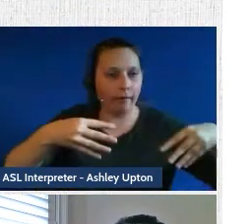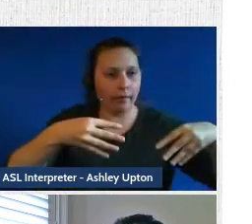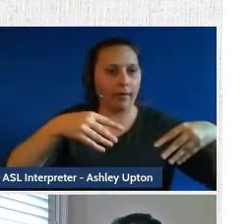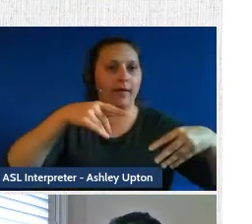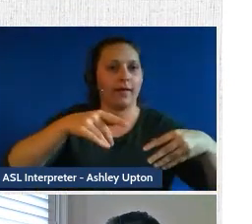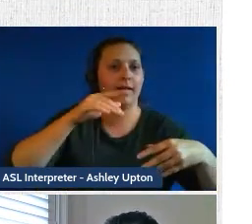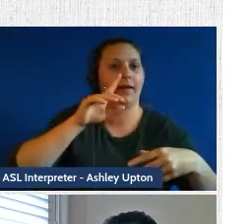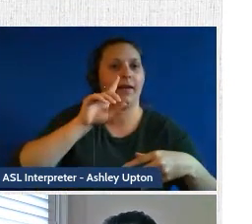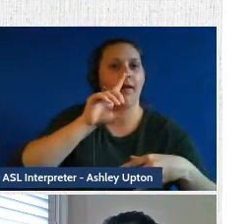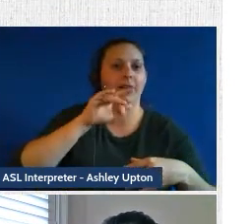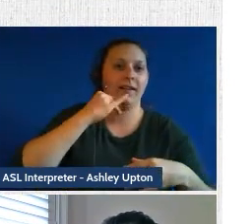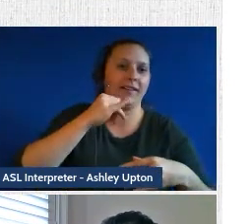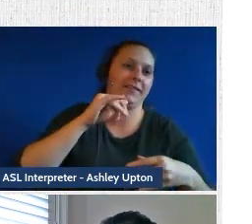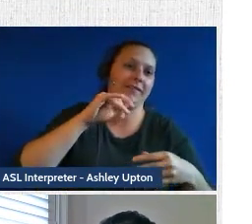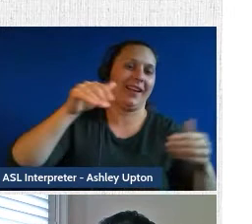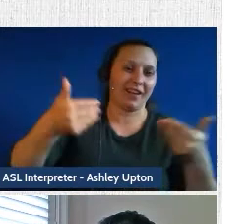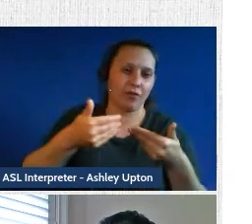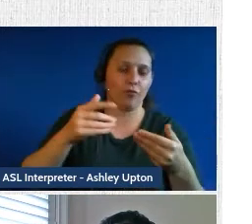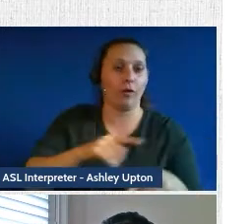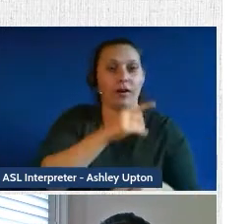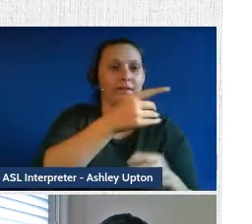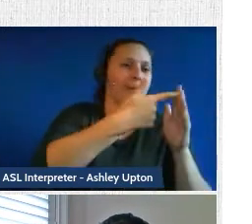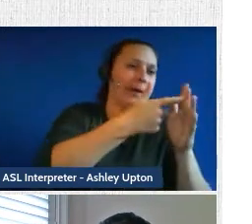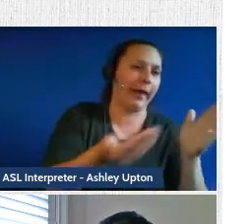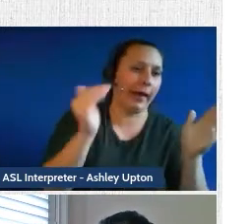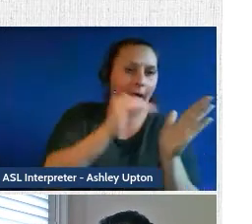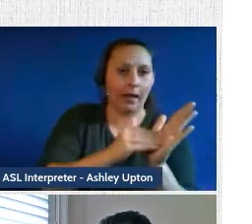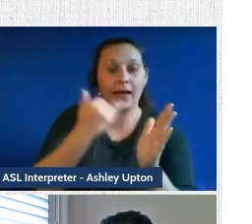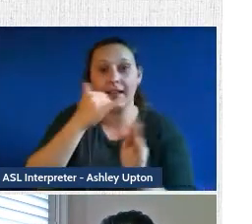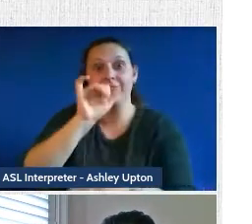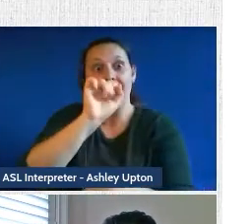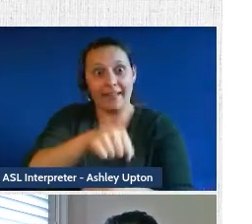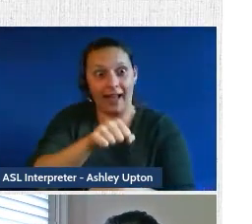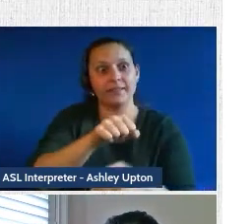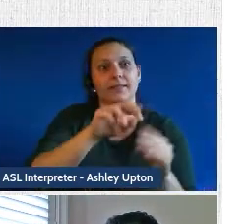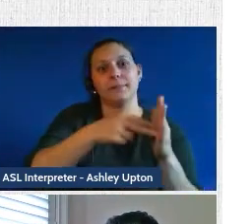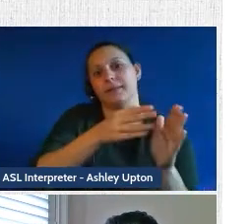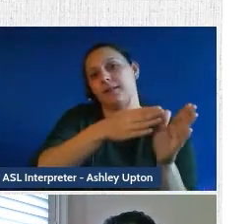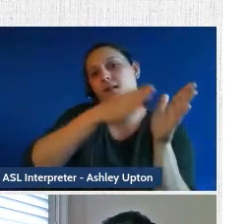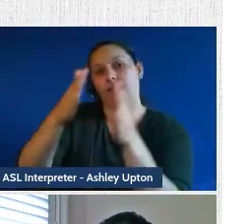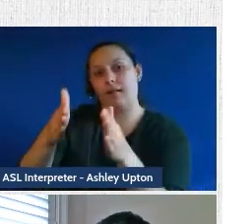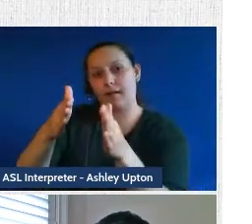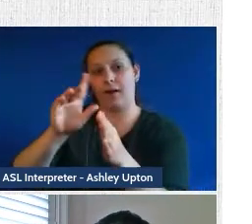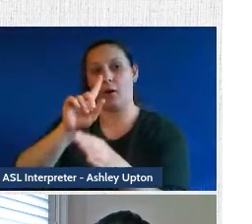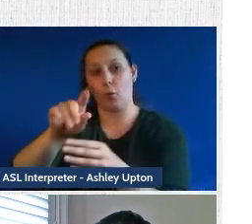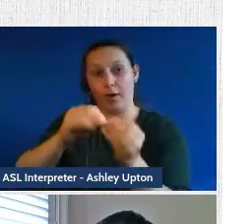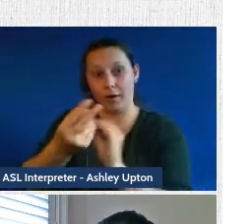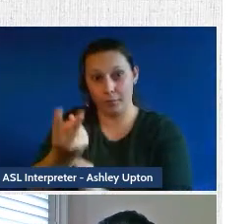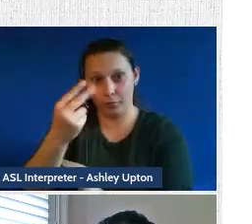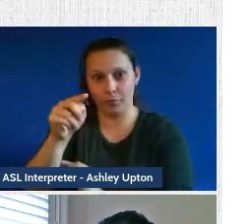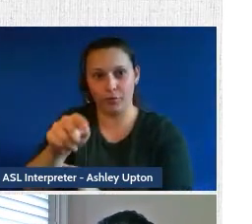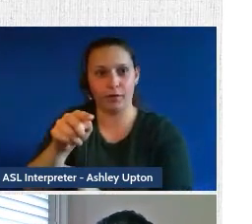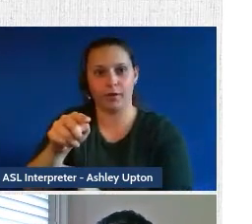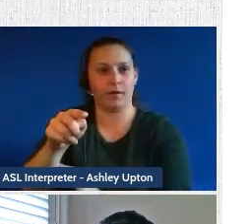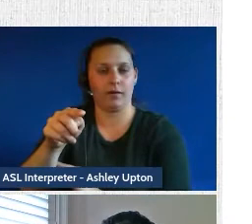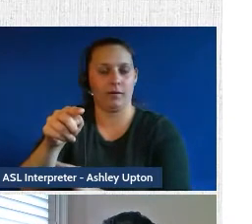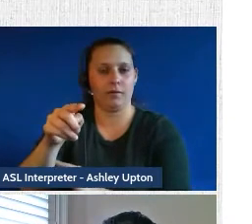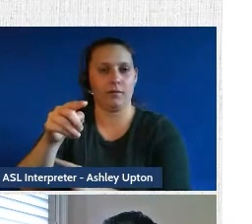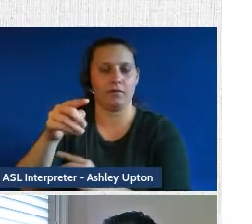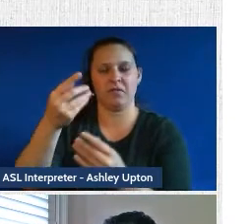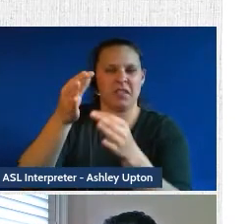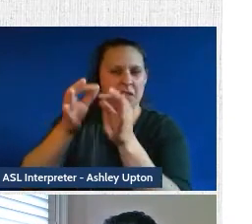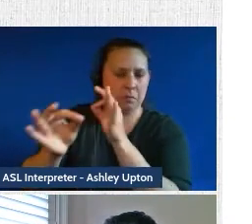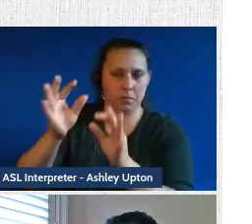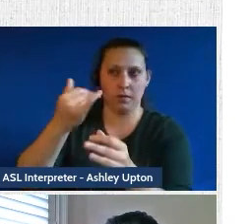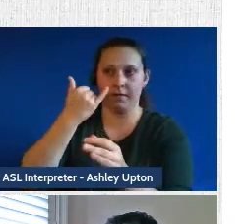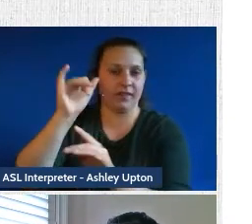question, you take it right back to the start. But if they say yes, you're moved on to question two. Now question two is another example of simple logic here, where based